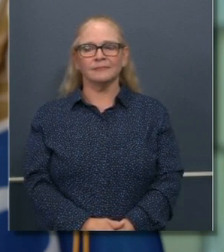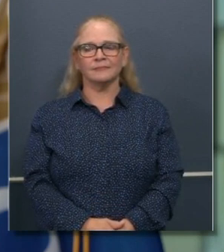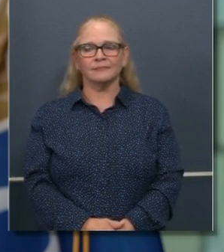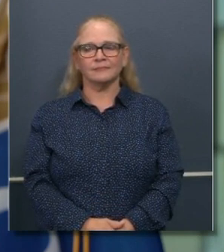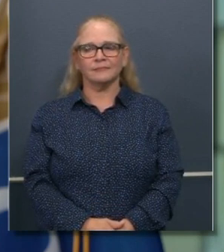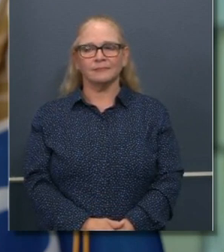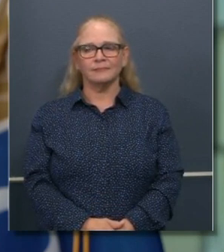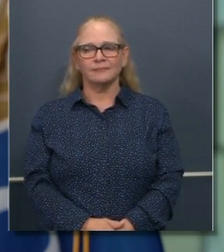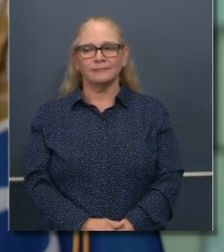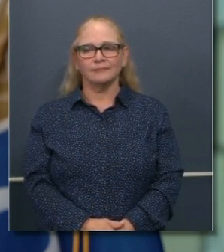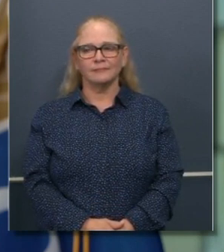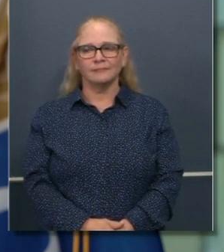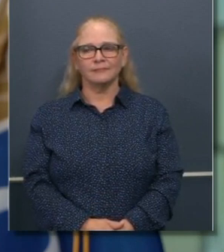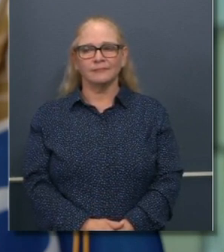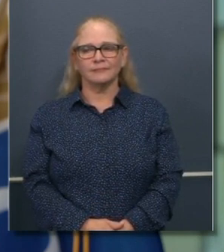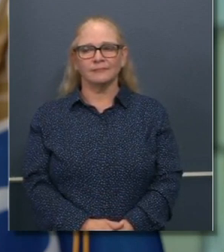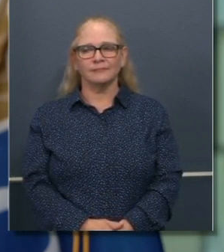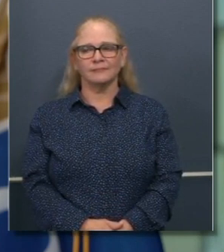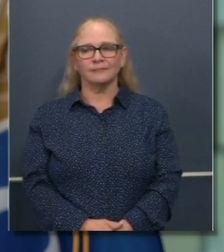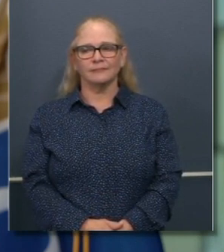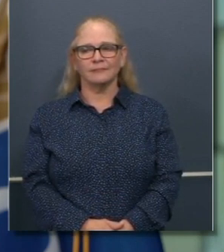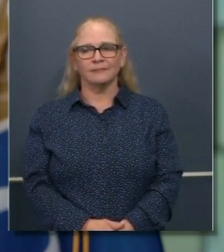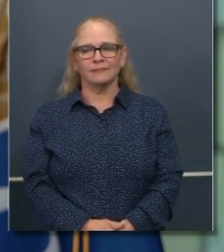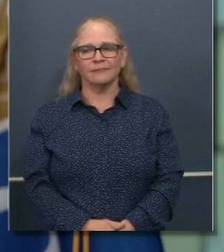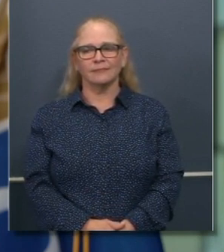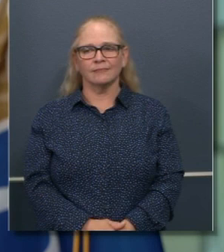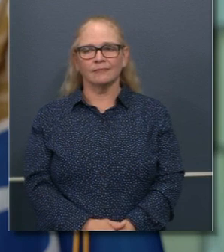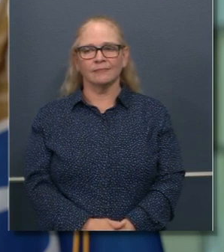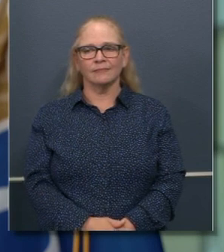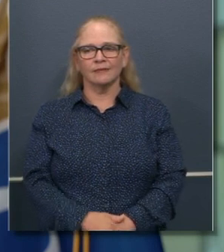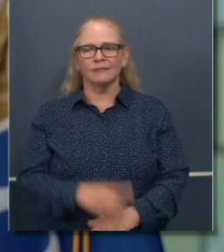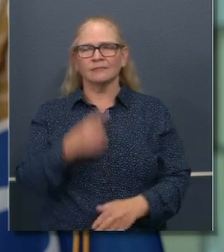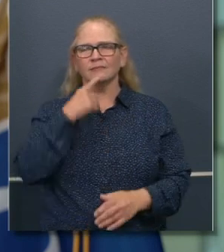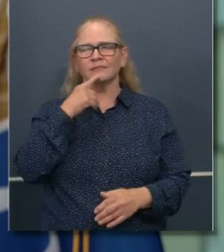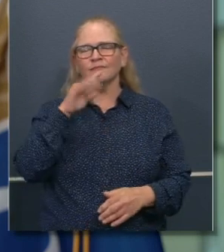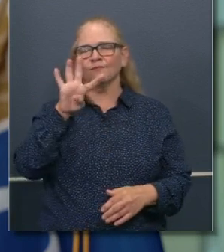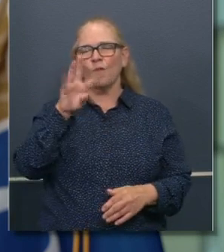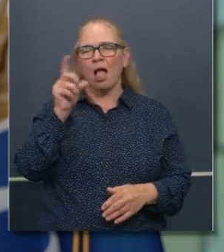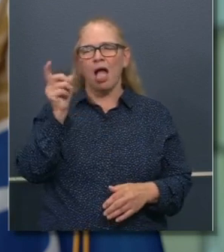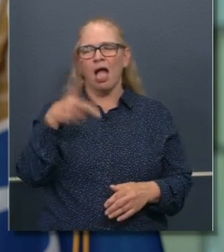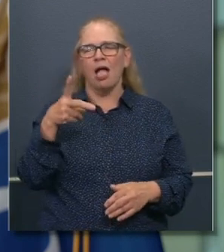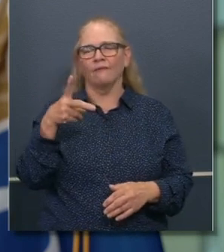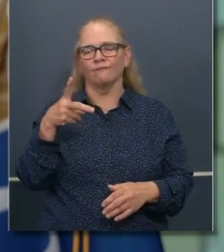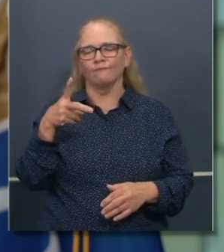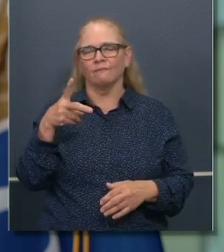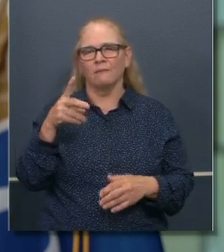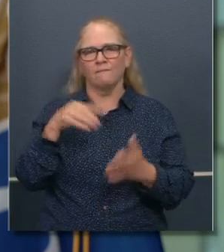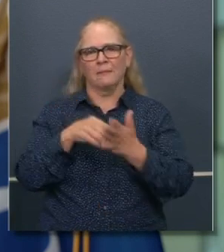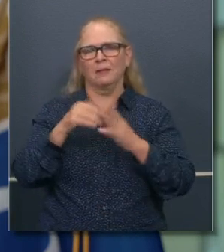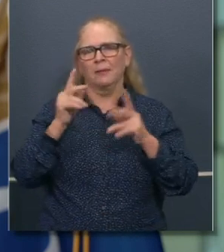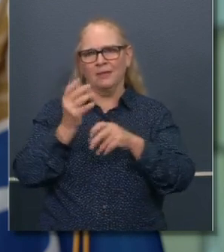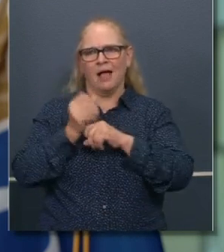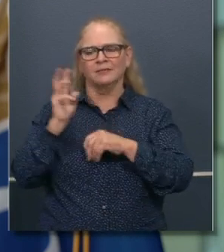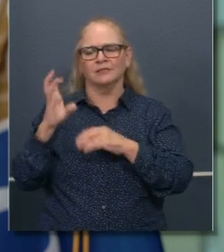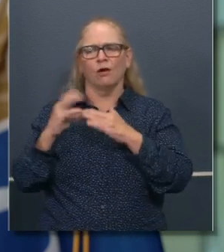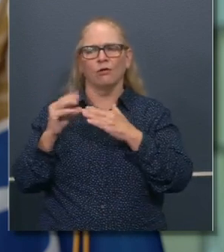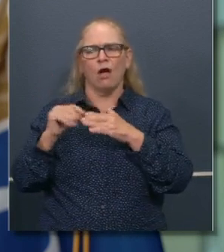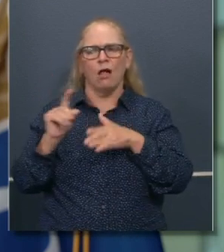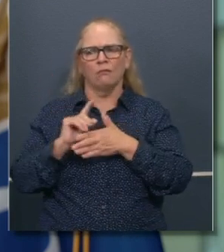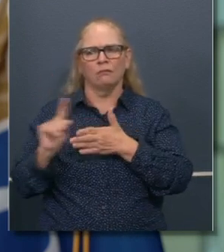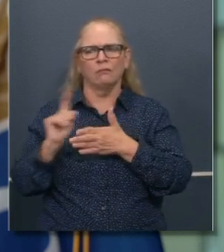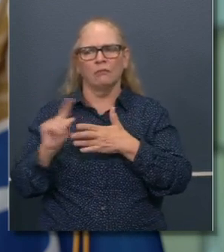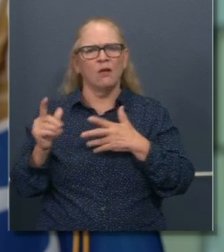$600 a week, uh, extra unemployment. Uh, and I'm just wondering what, what's next for them? What do you, what do you have to say,